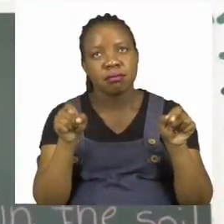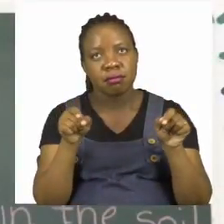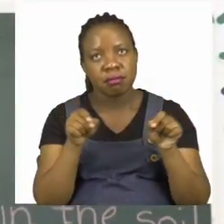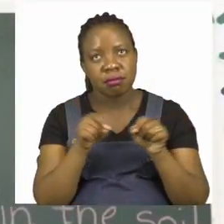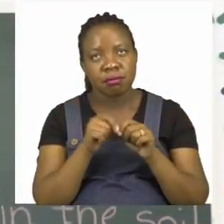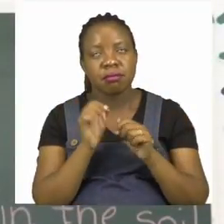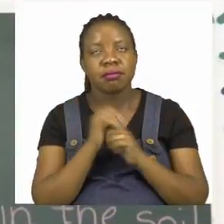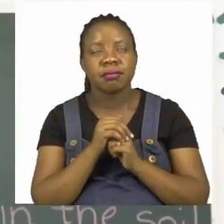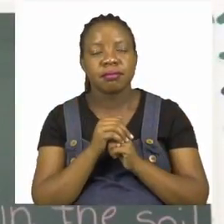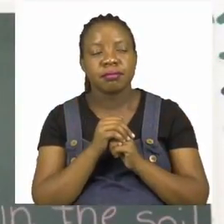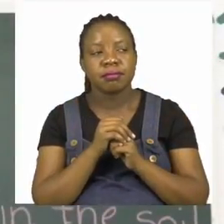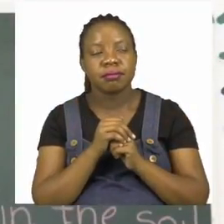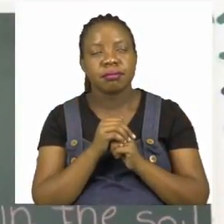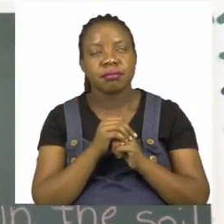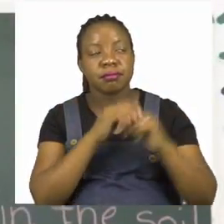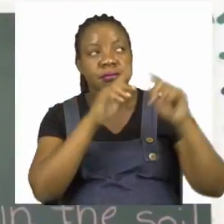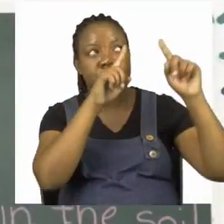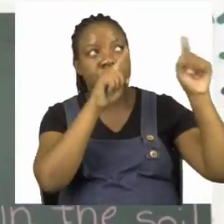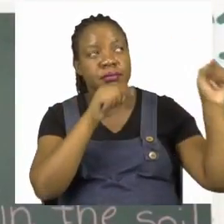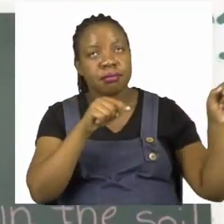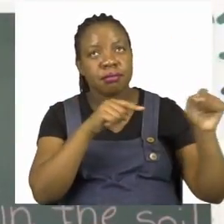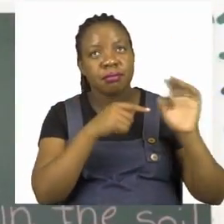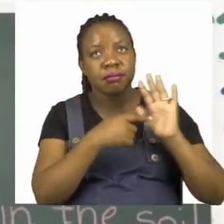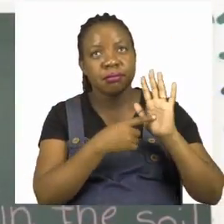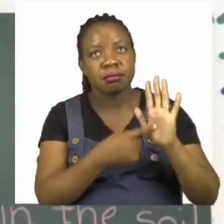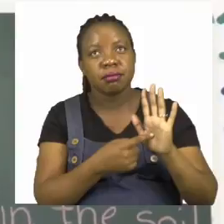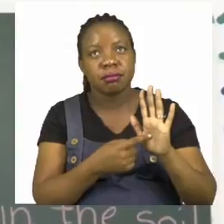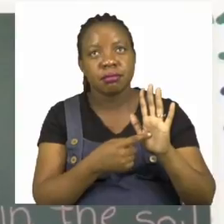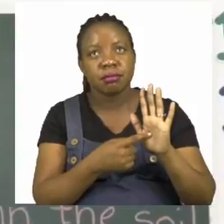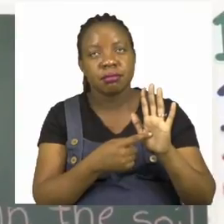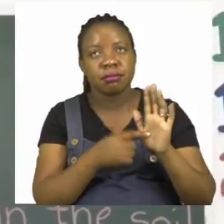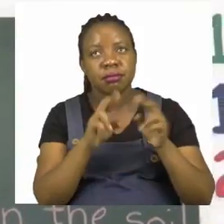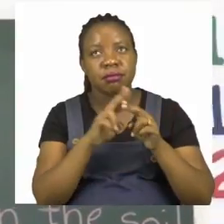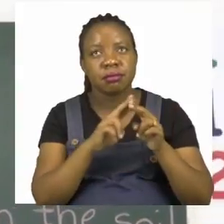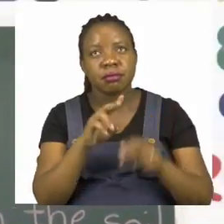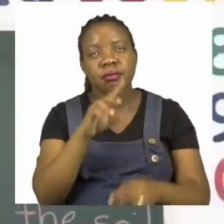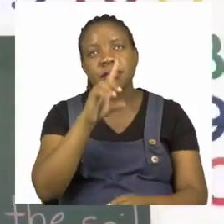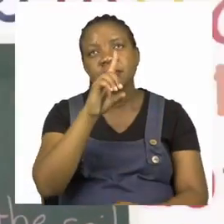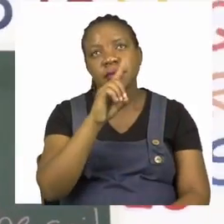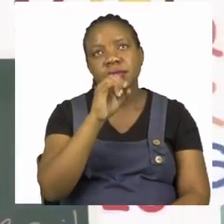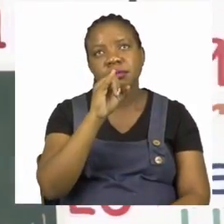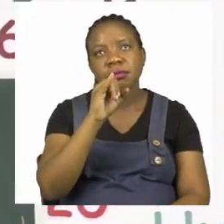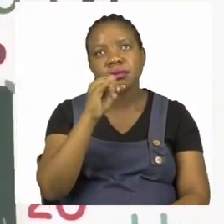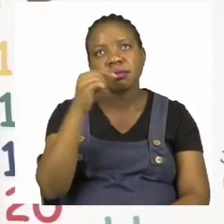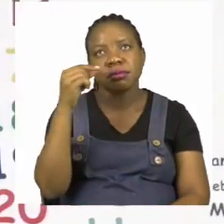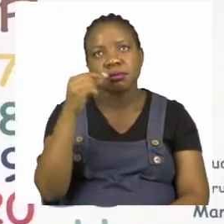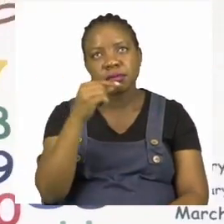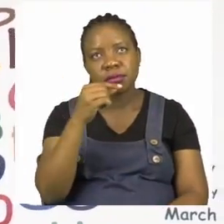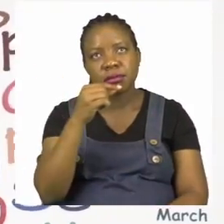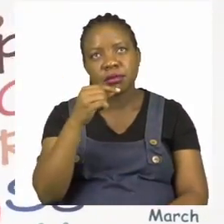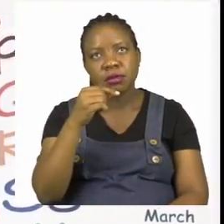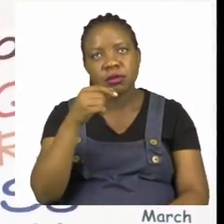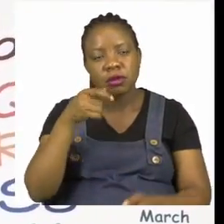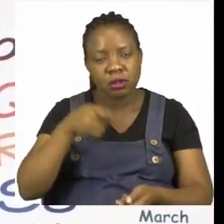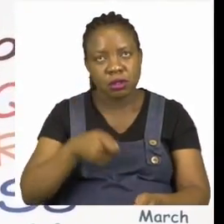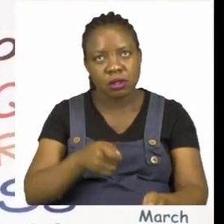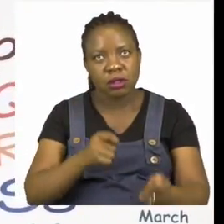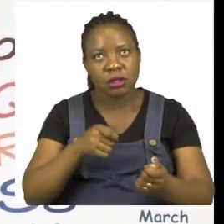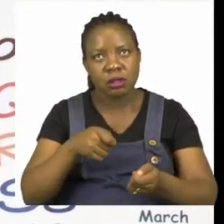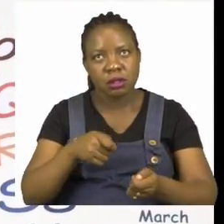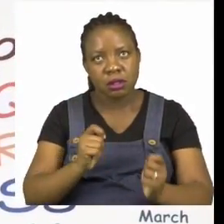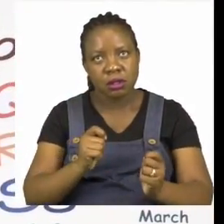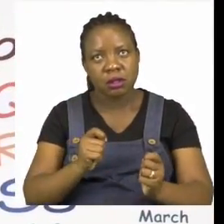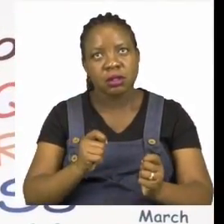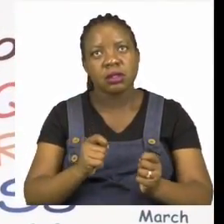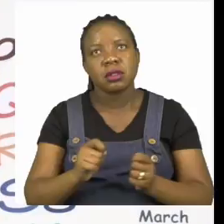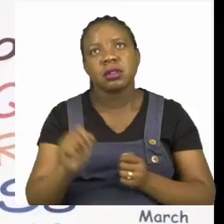decided to use three words dig soil and seeds and I'm describing